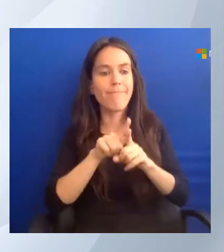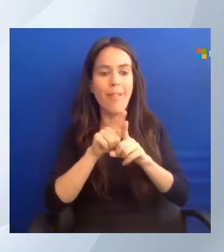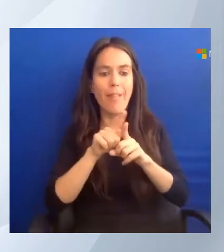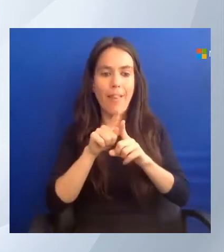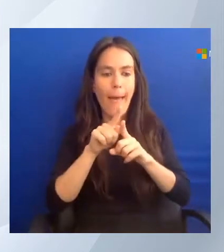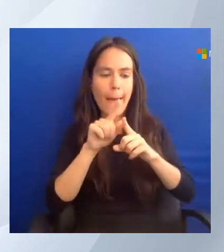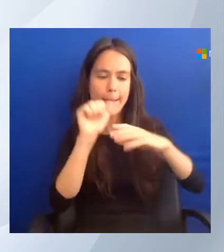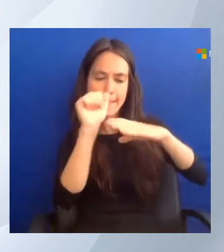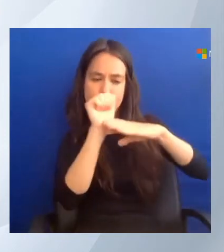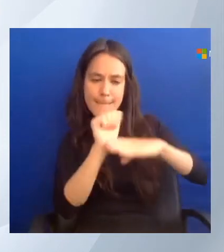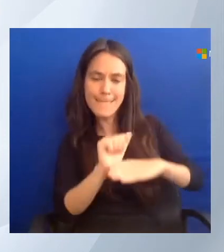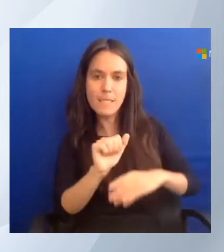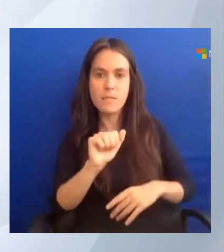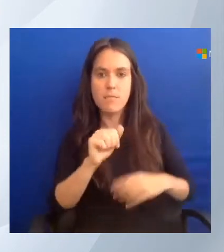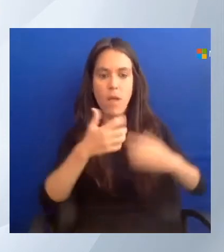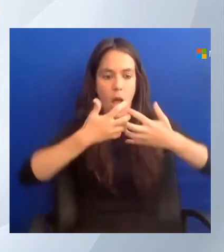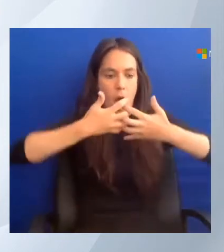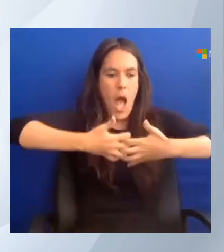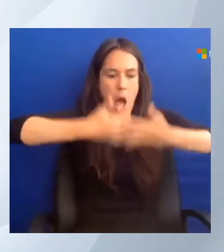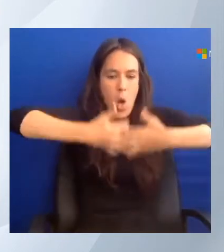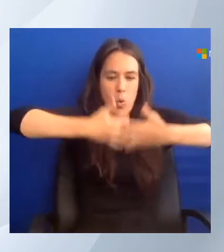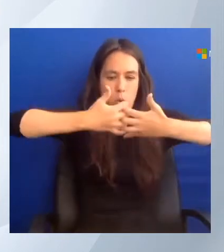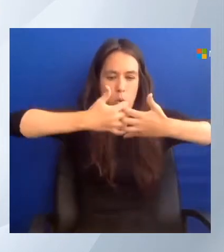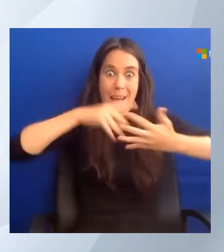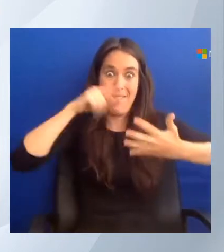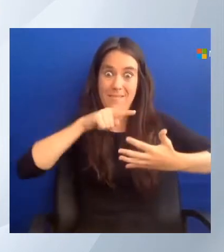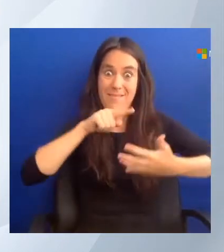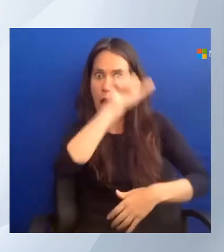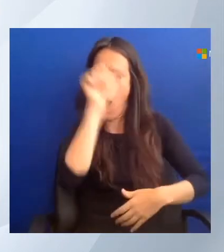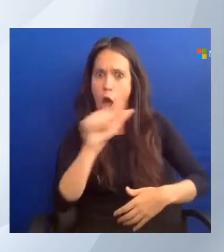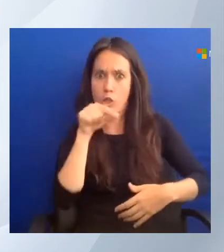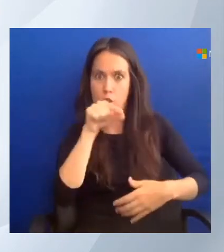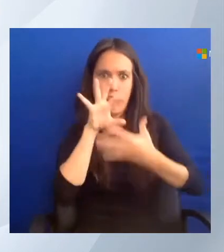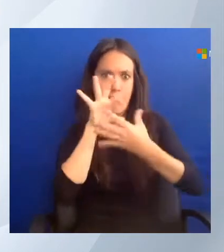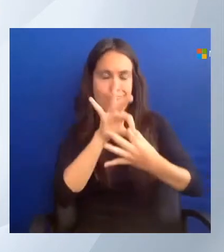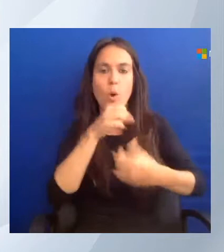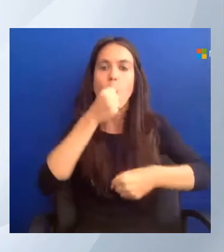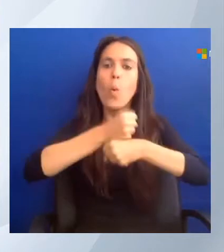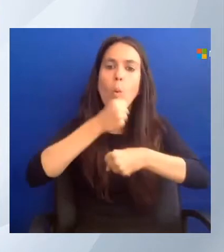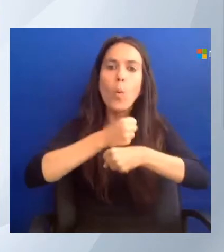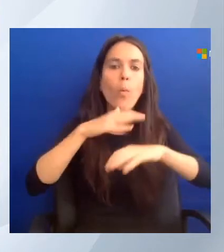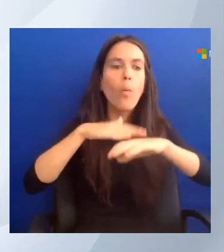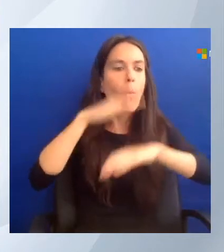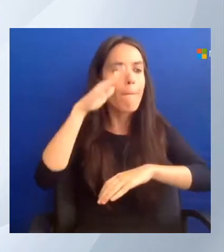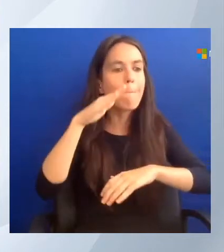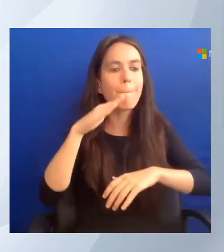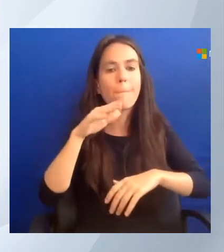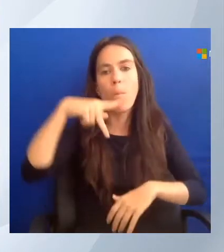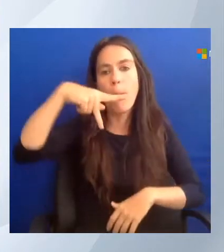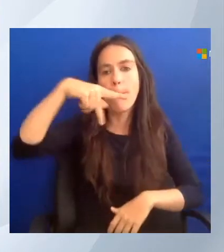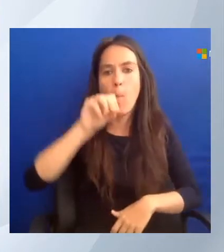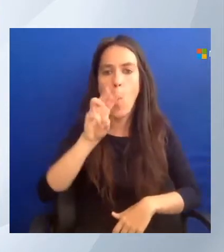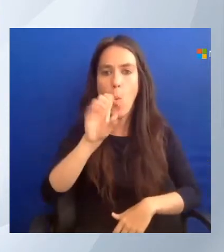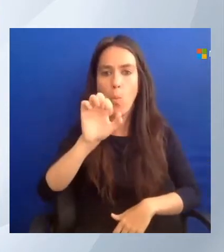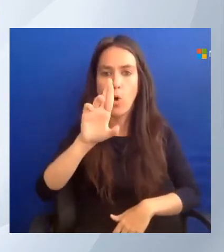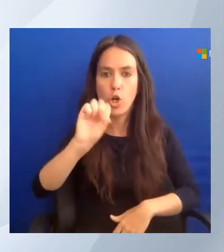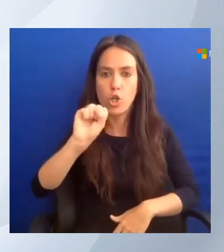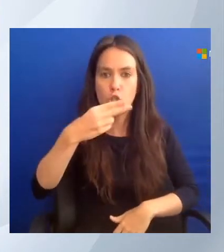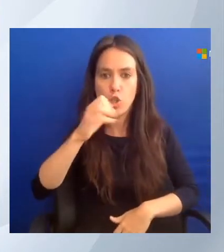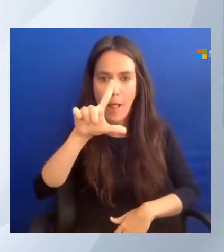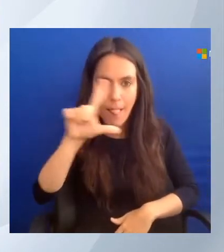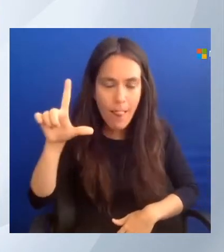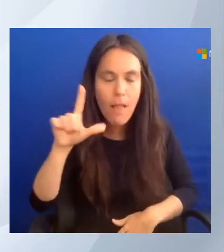automatie all things non-Azure. So, ik werk veel met PowerShell, voor instance, Infrastructure as Code. Stuff like dat. Ik